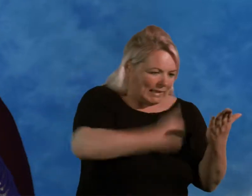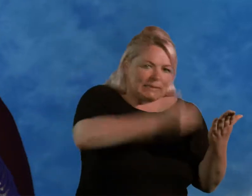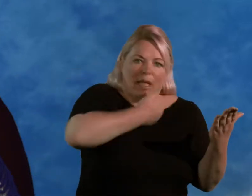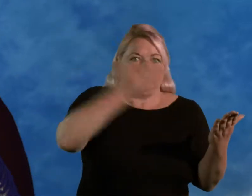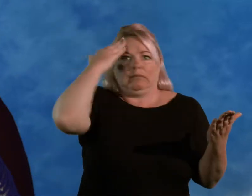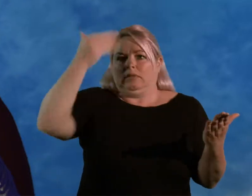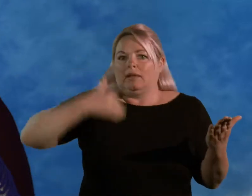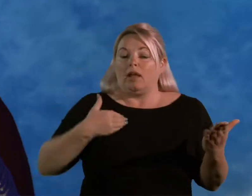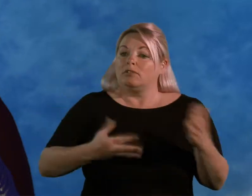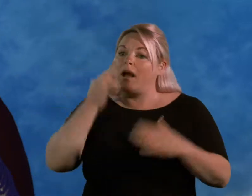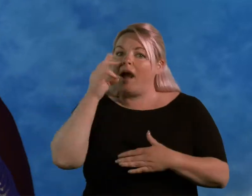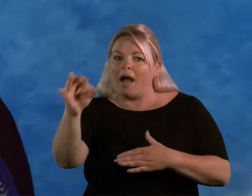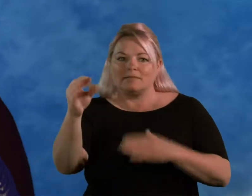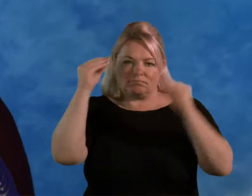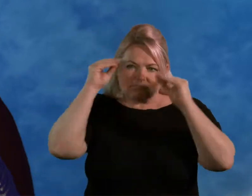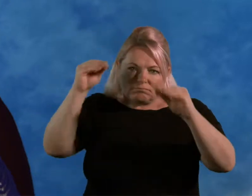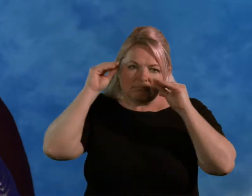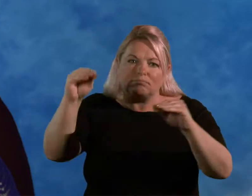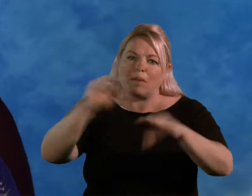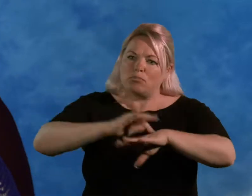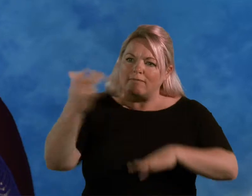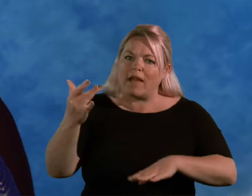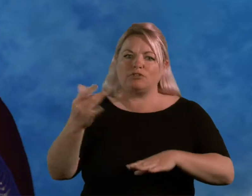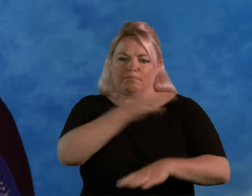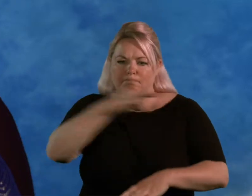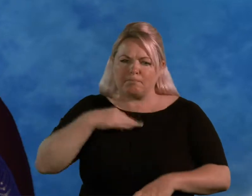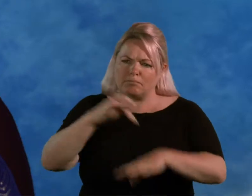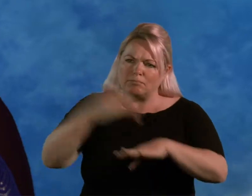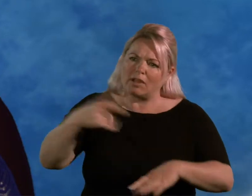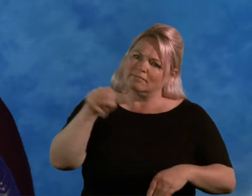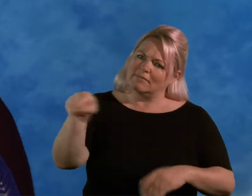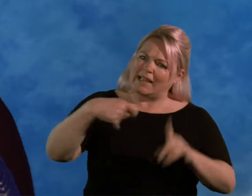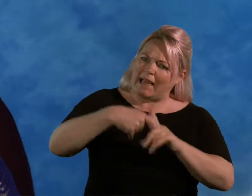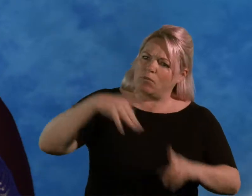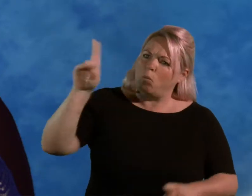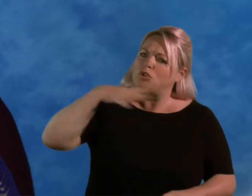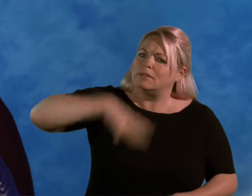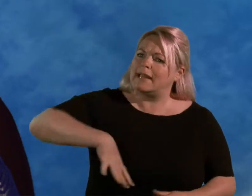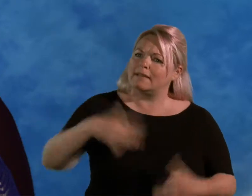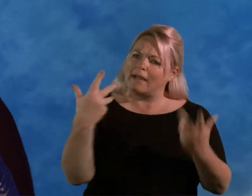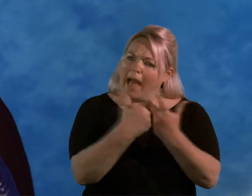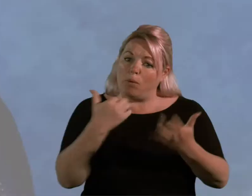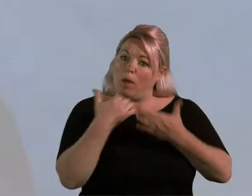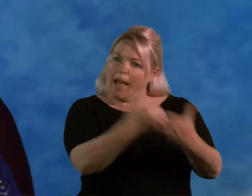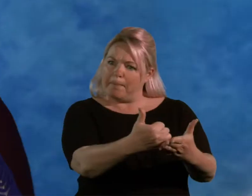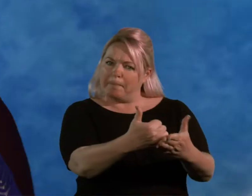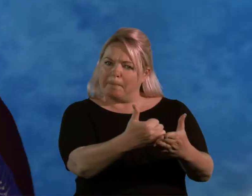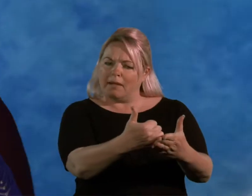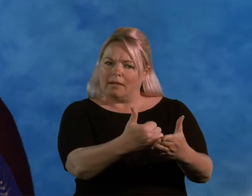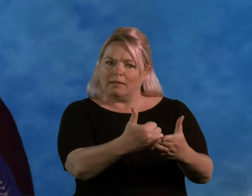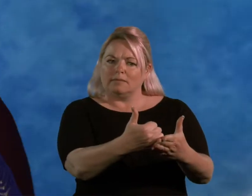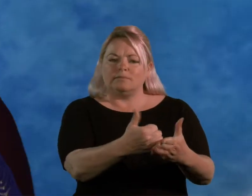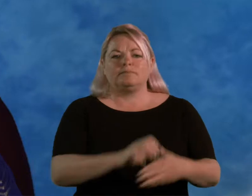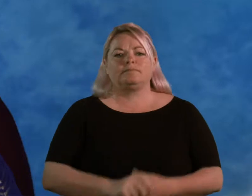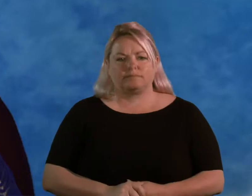medical profession, the educational profession, what did Catherine need in order to achieve. How can we help Catherine? What was the